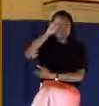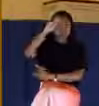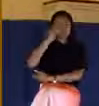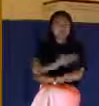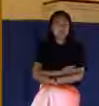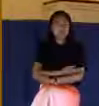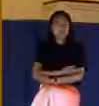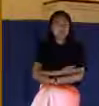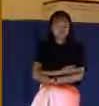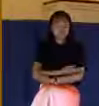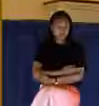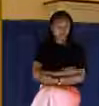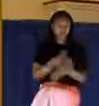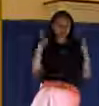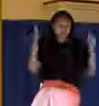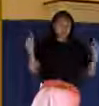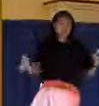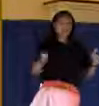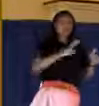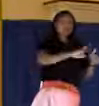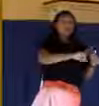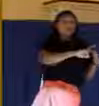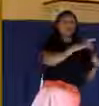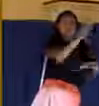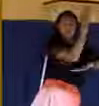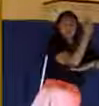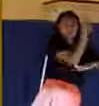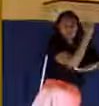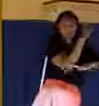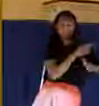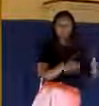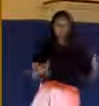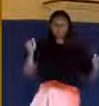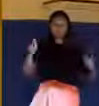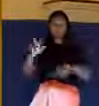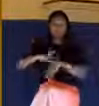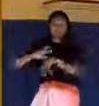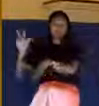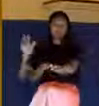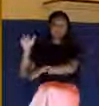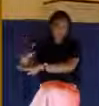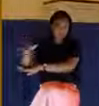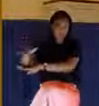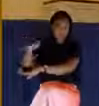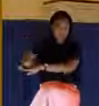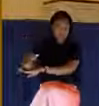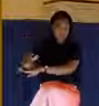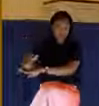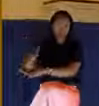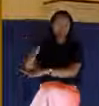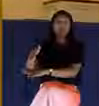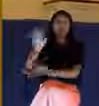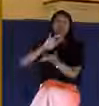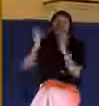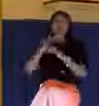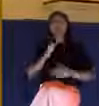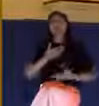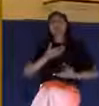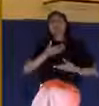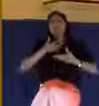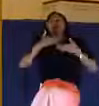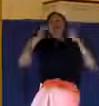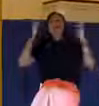darkness from 12 noon to three. Then we hear the utter, the cry of dereliction from Jesus.